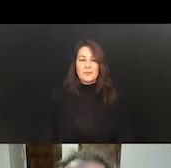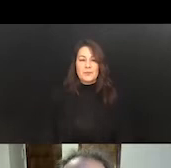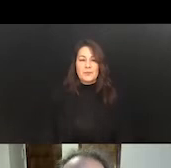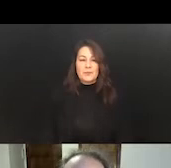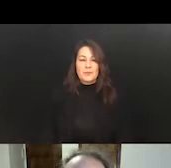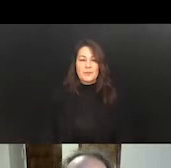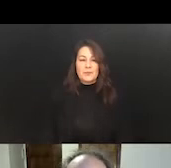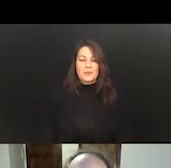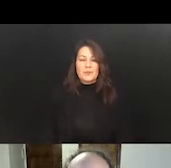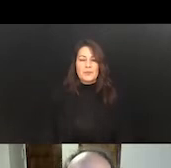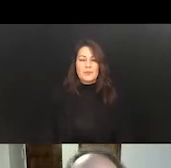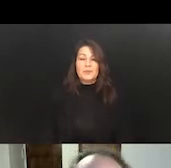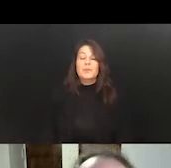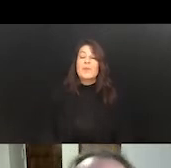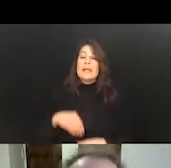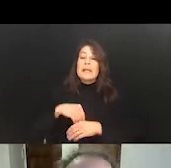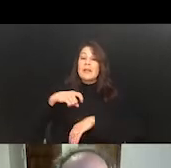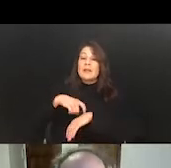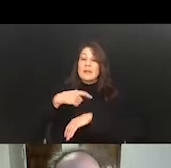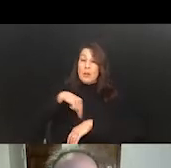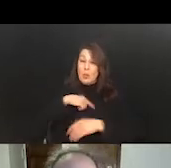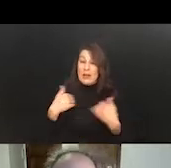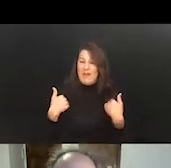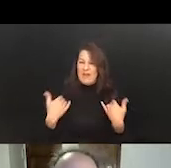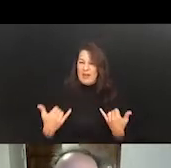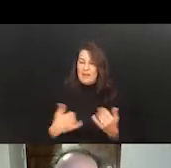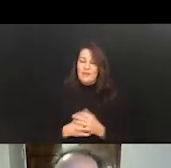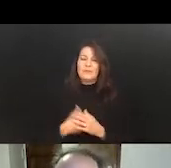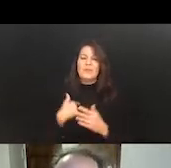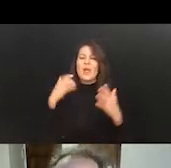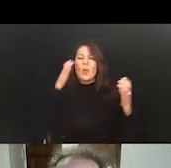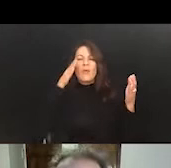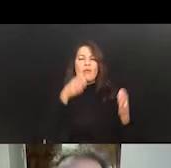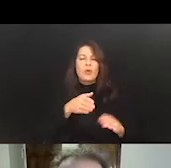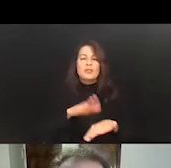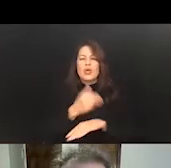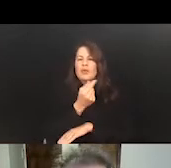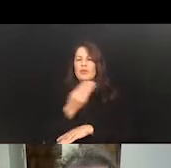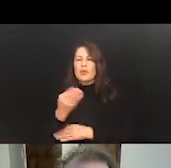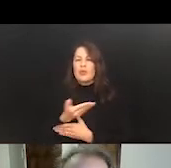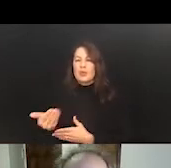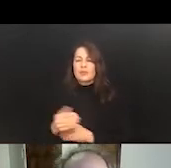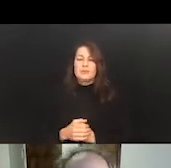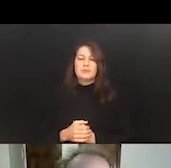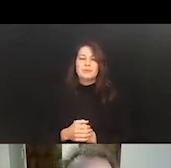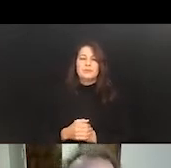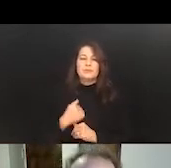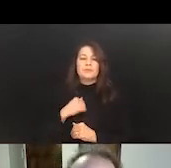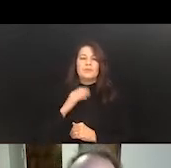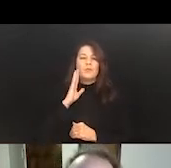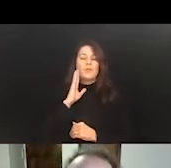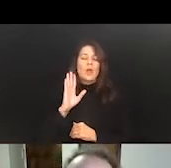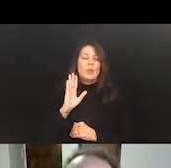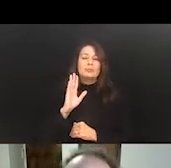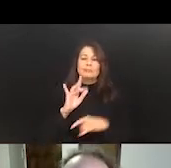Okay. So in the time that we have, I just want to focus on a few themes and I'm going to sort of put my anthropologist